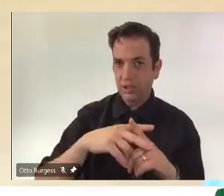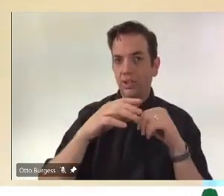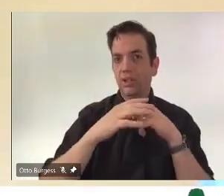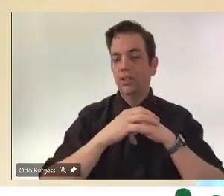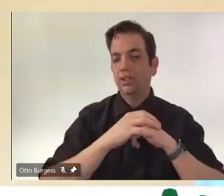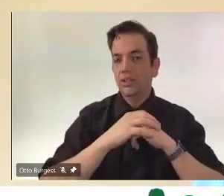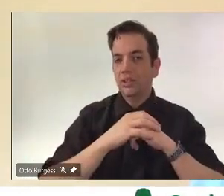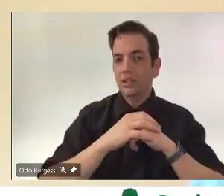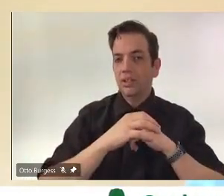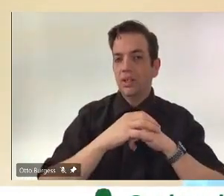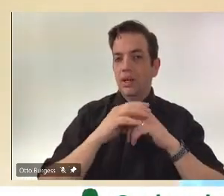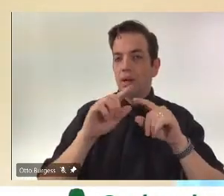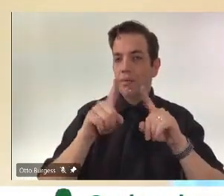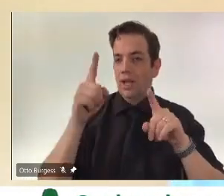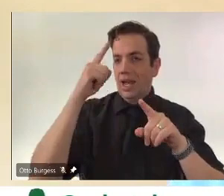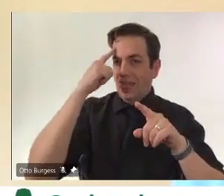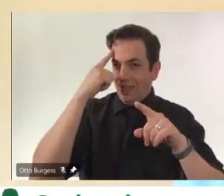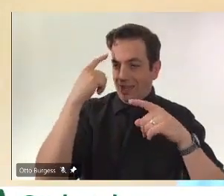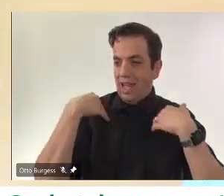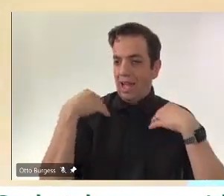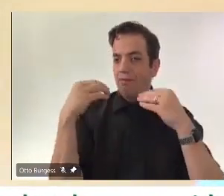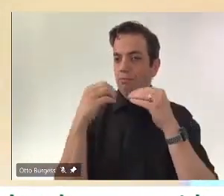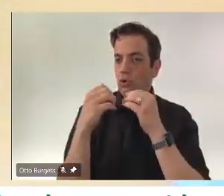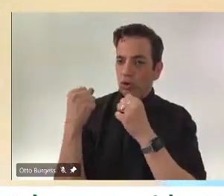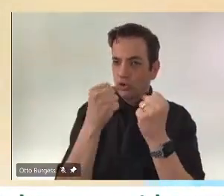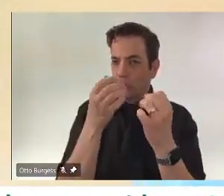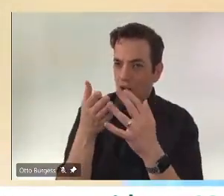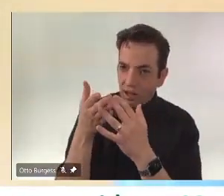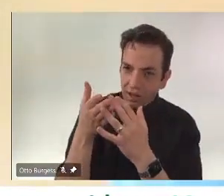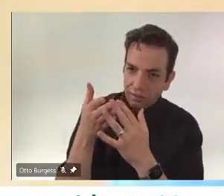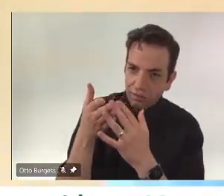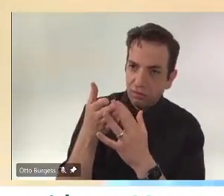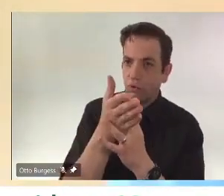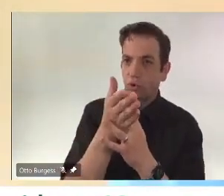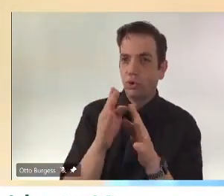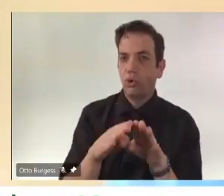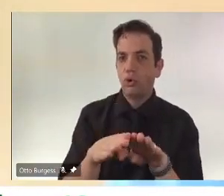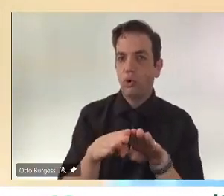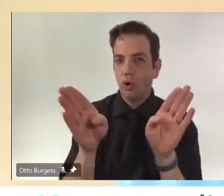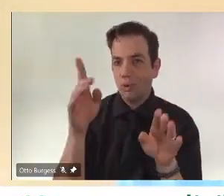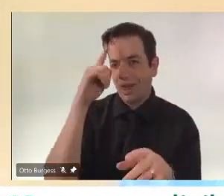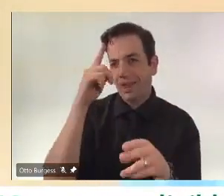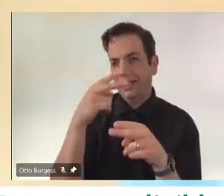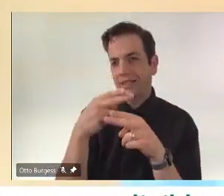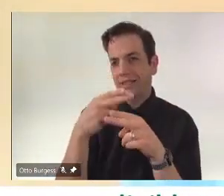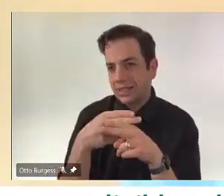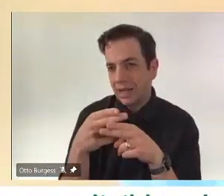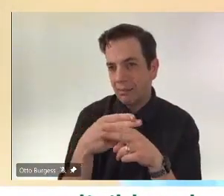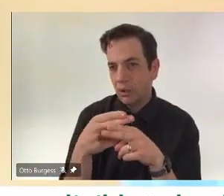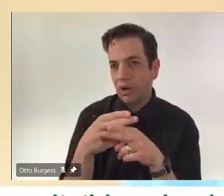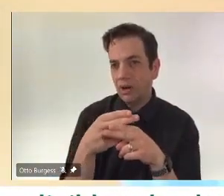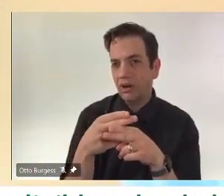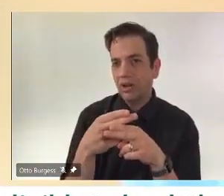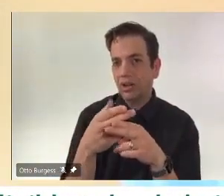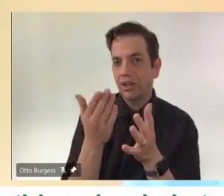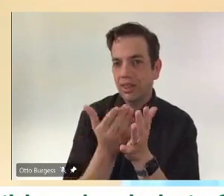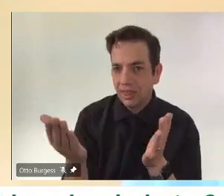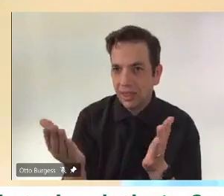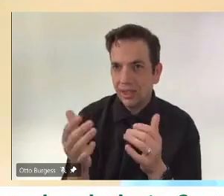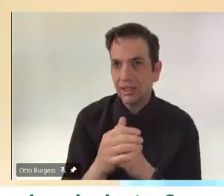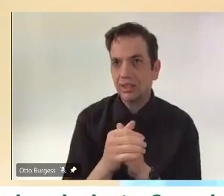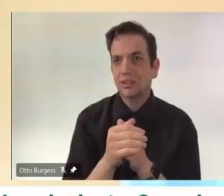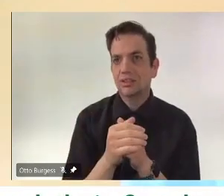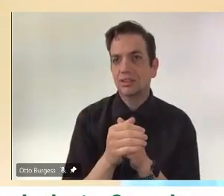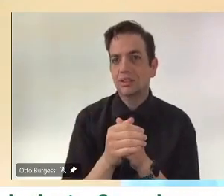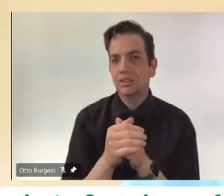open. I think it's more of a temporary issue, Adam, as vaccine supply continues to increase, but certainly understand the frustration